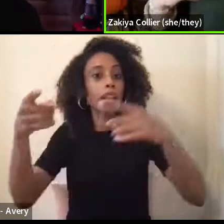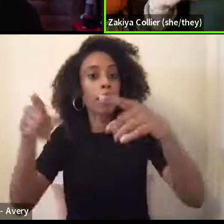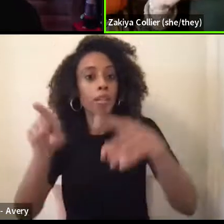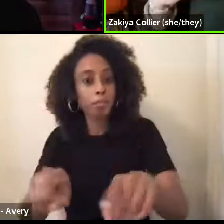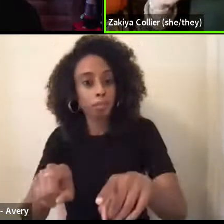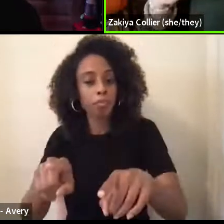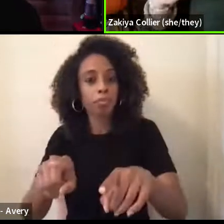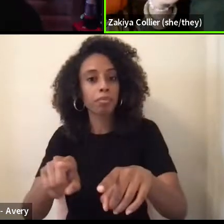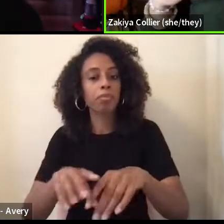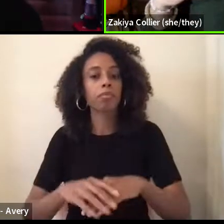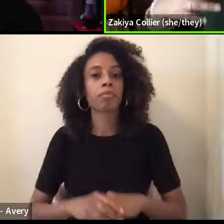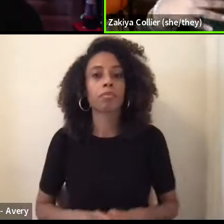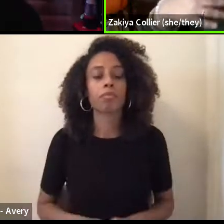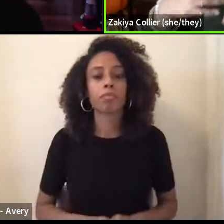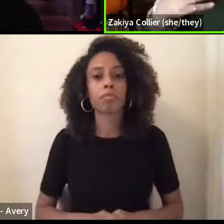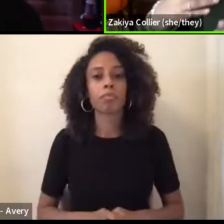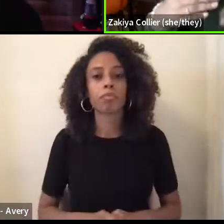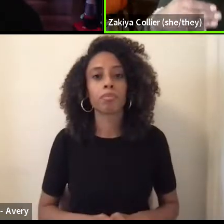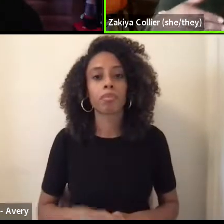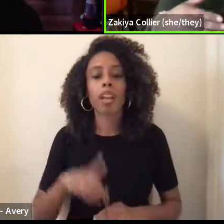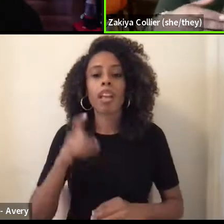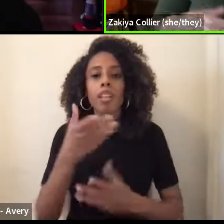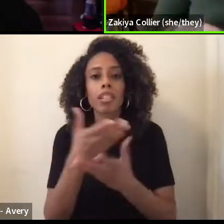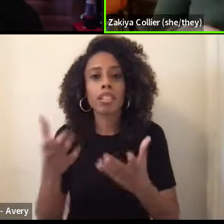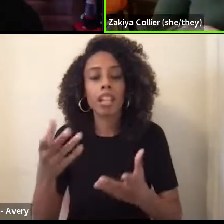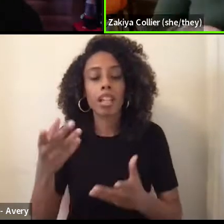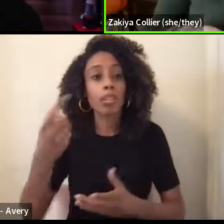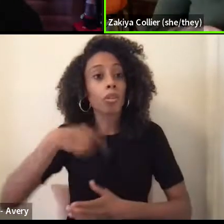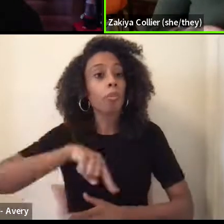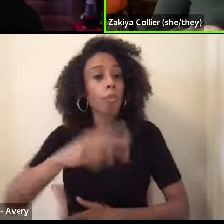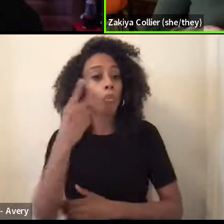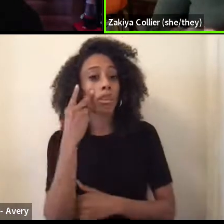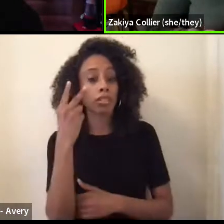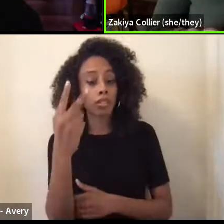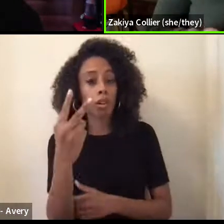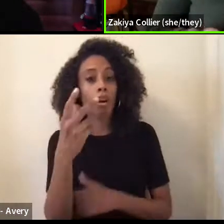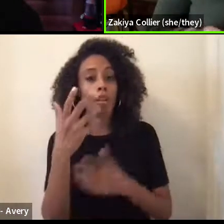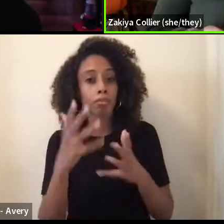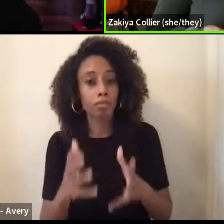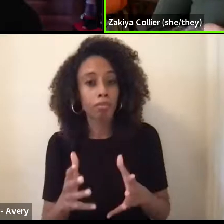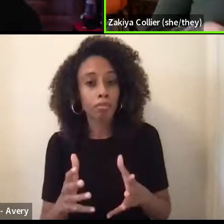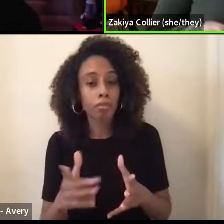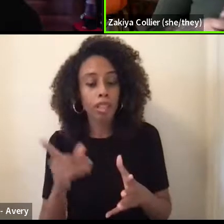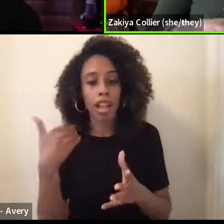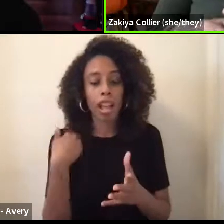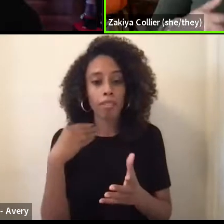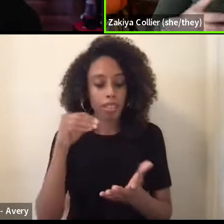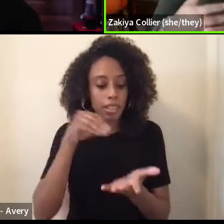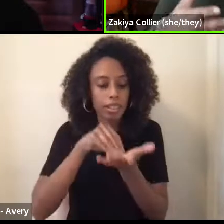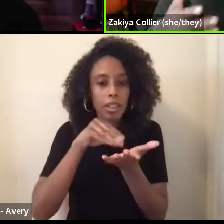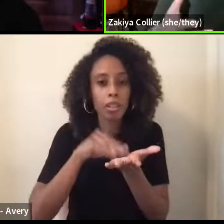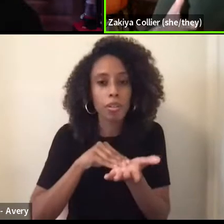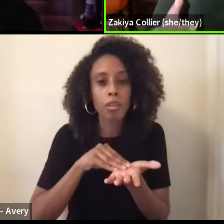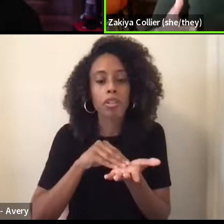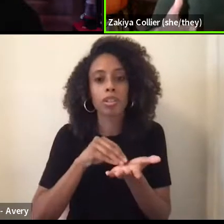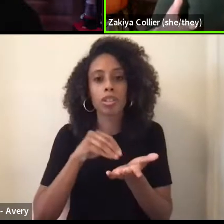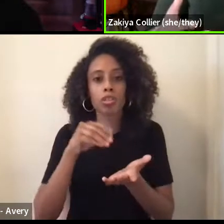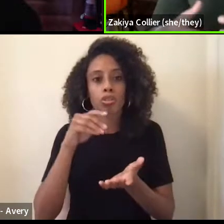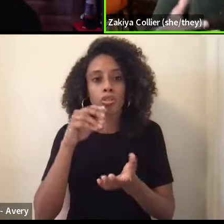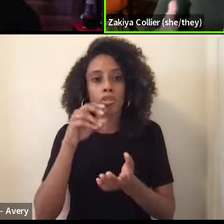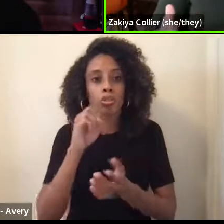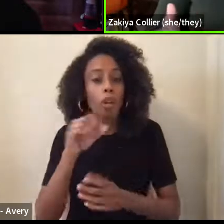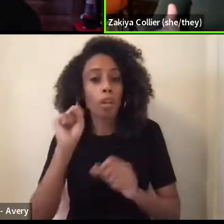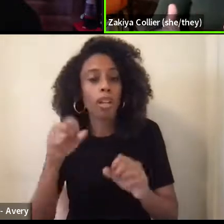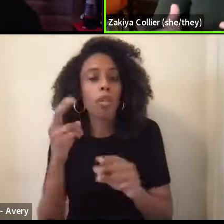Um, you know, these are the things that we saw, um, and getting that documentation so that it can be used